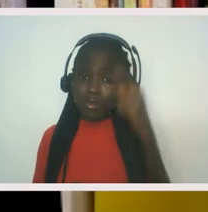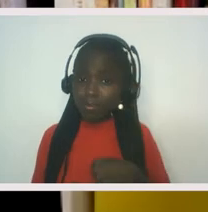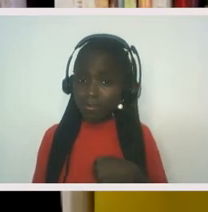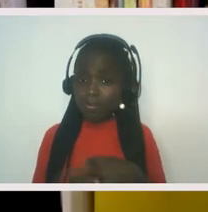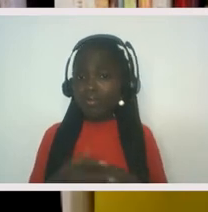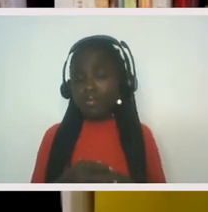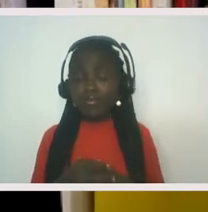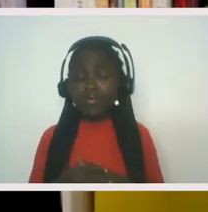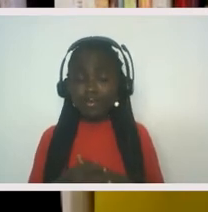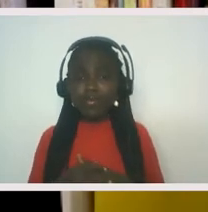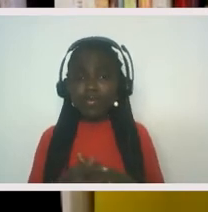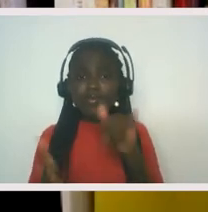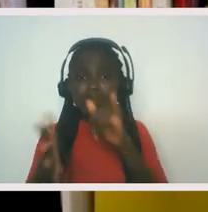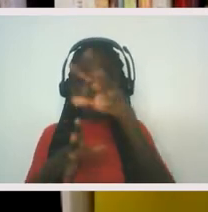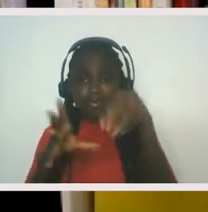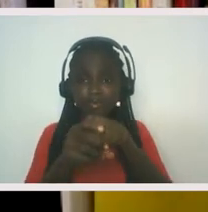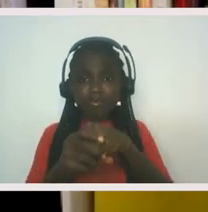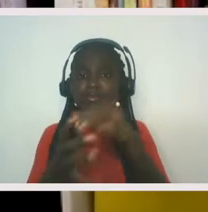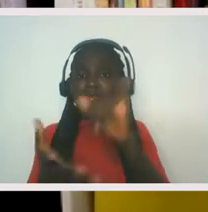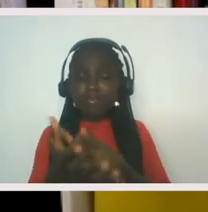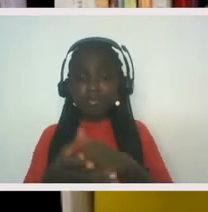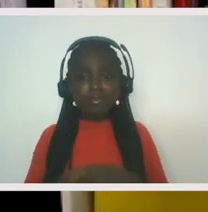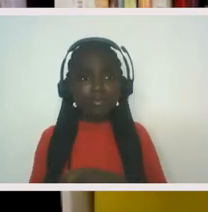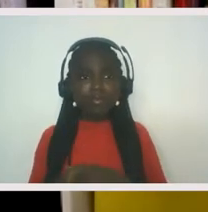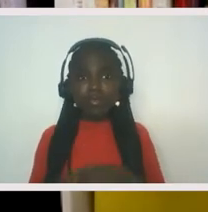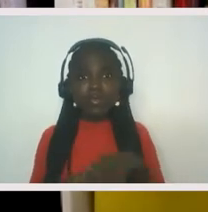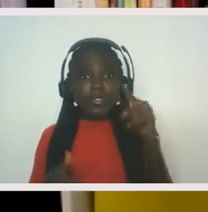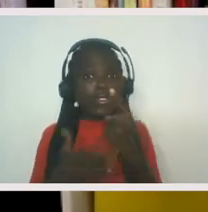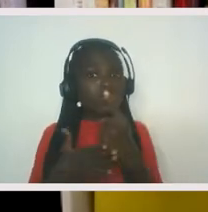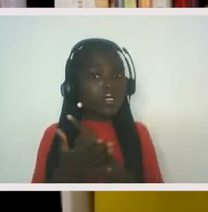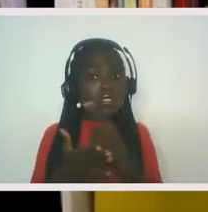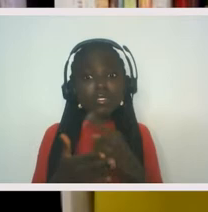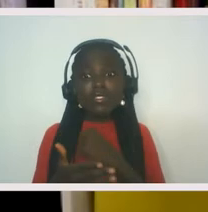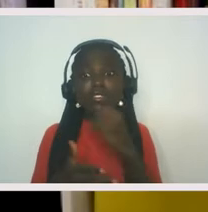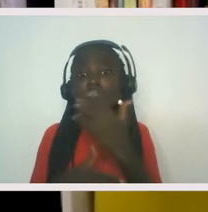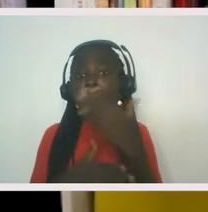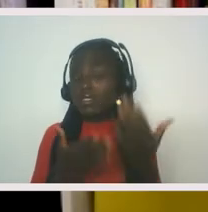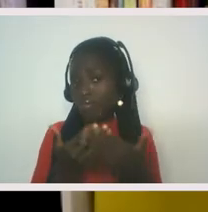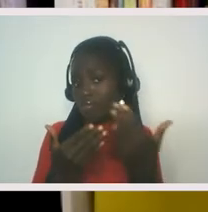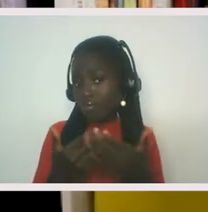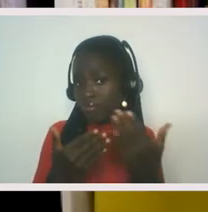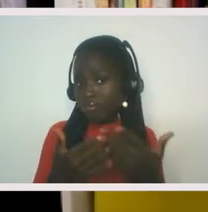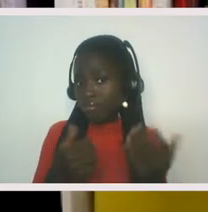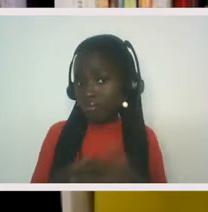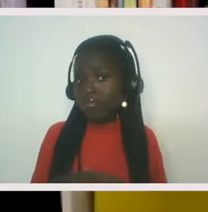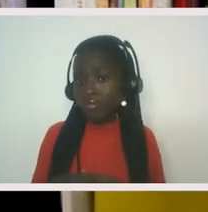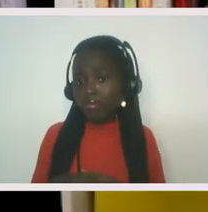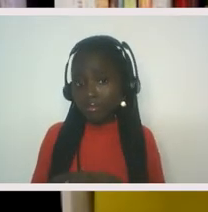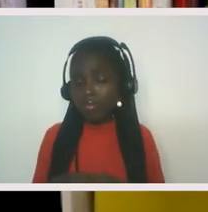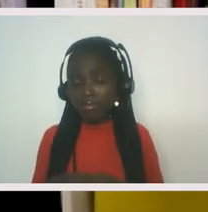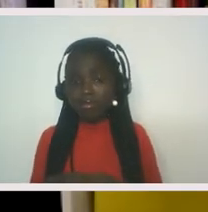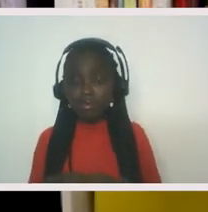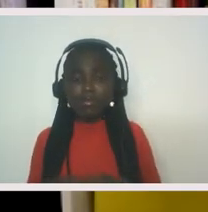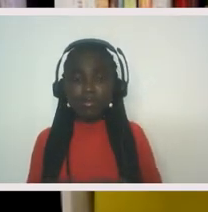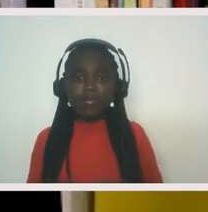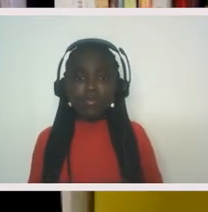it's part of that, like, no, there's nothing easy about this conversation. I mean, we can talk about unicorns and rainbows. I'm not sure where exactly